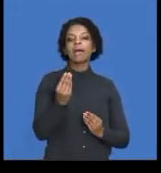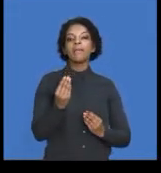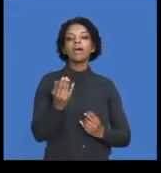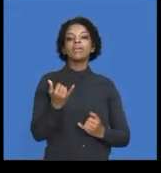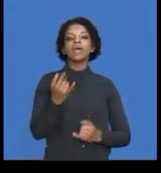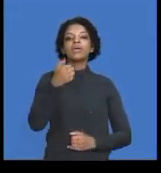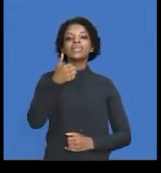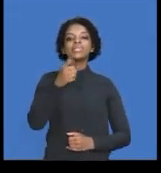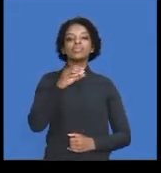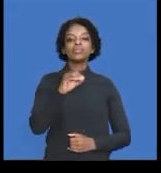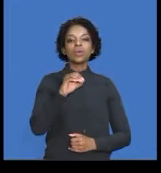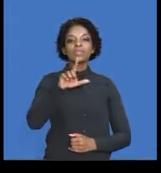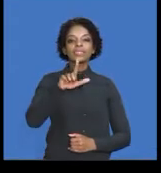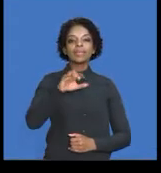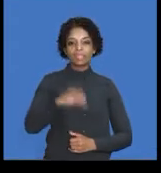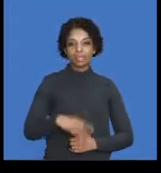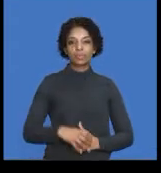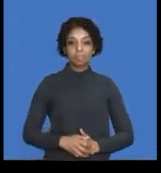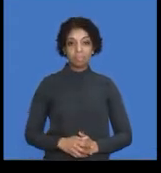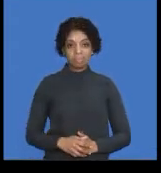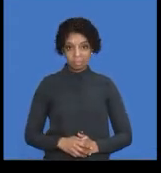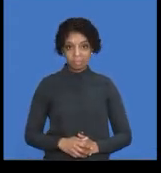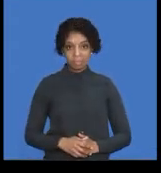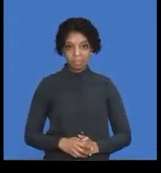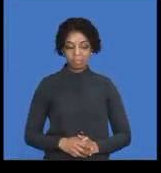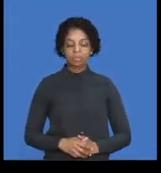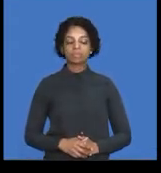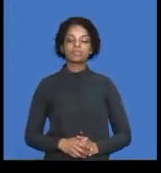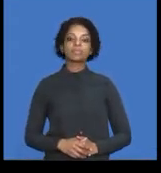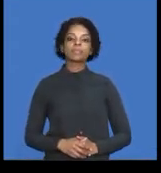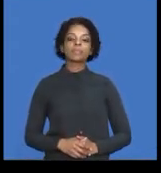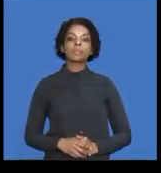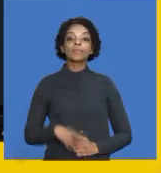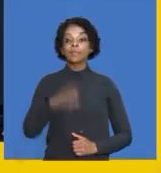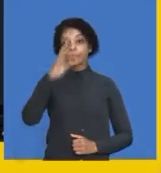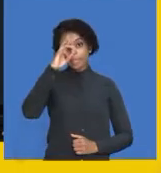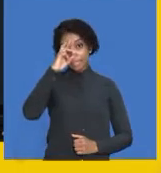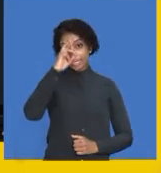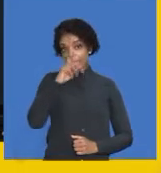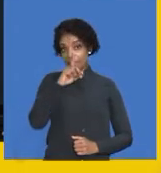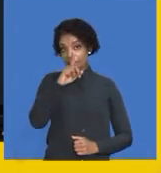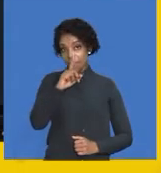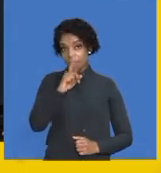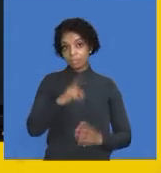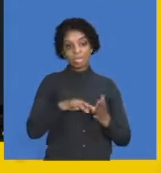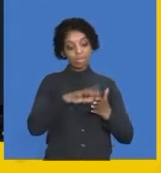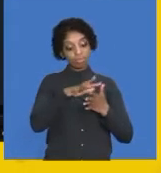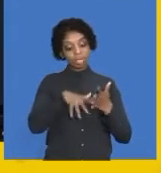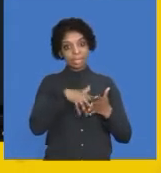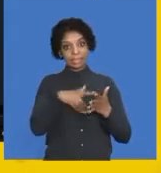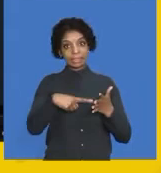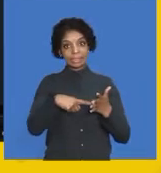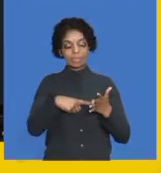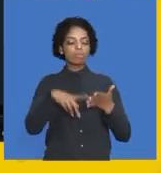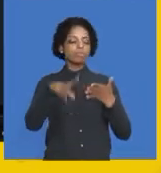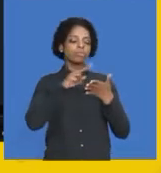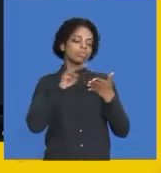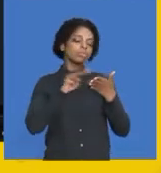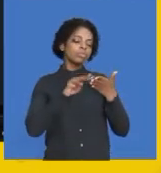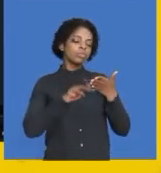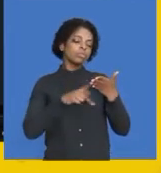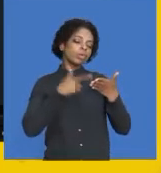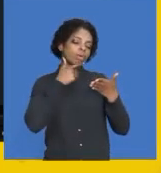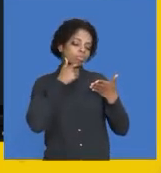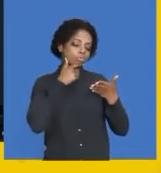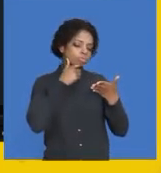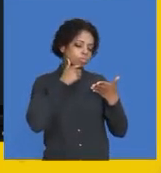6070. Okay? So, remember, read the transaction and know